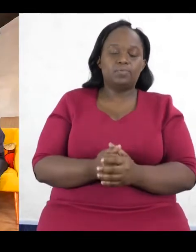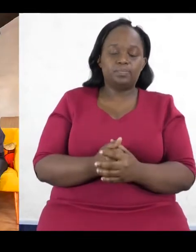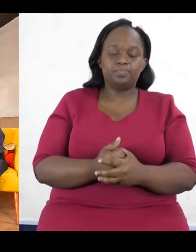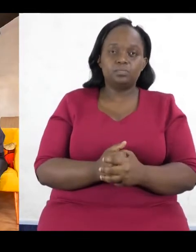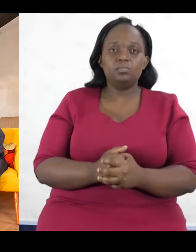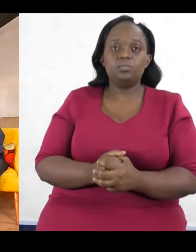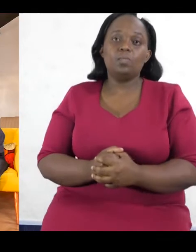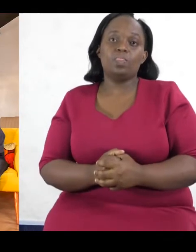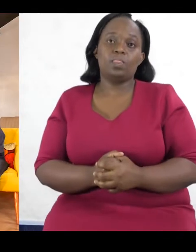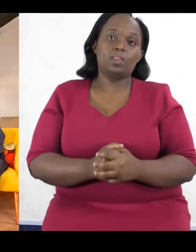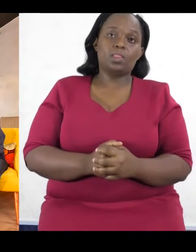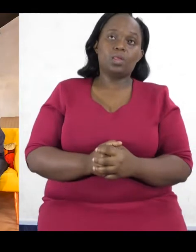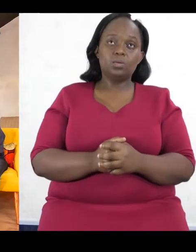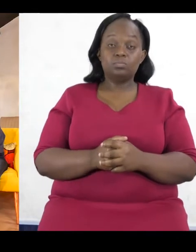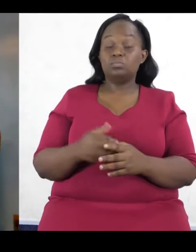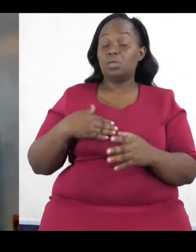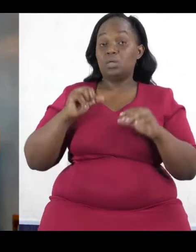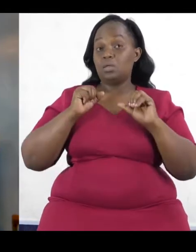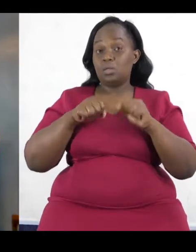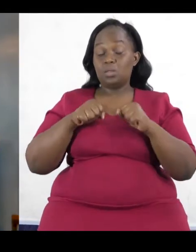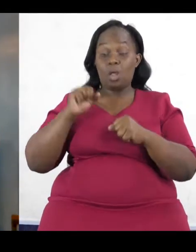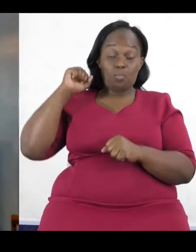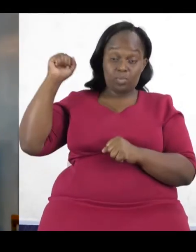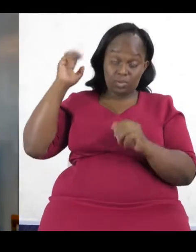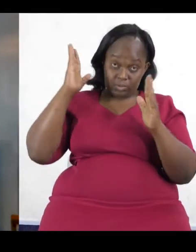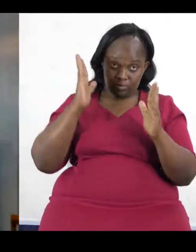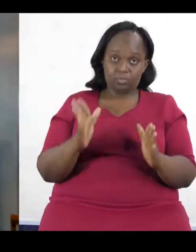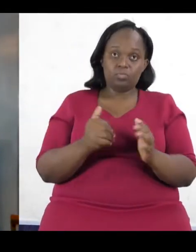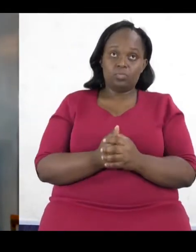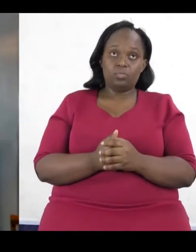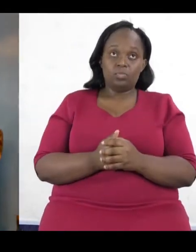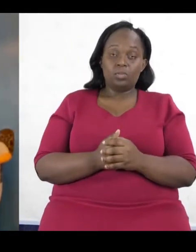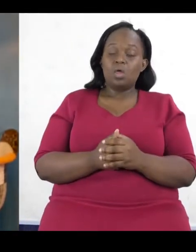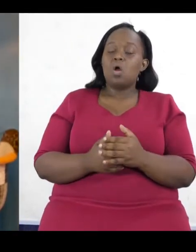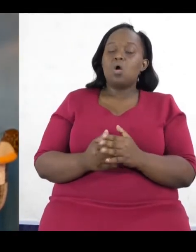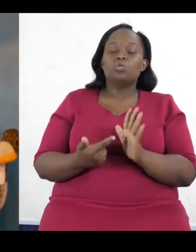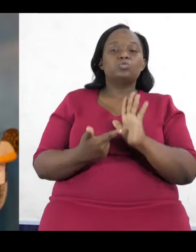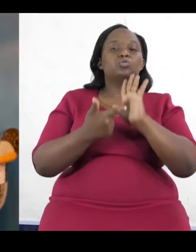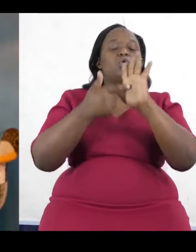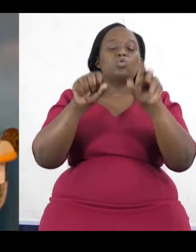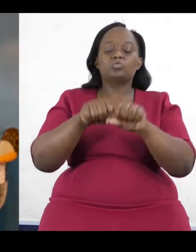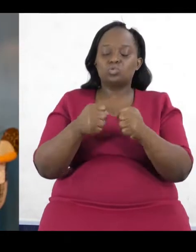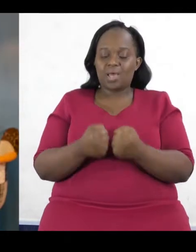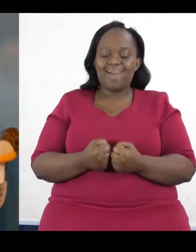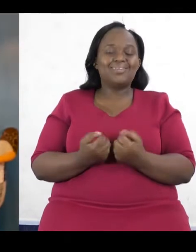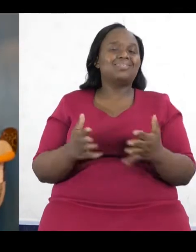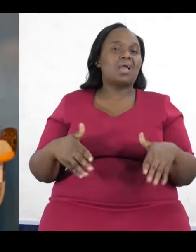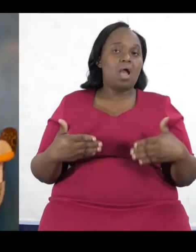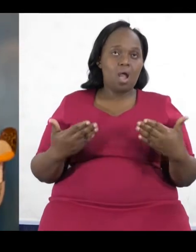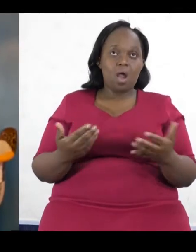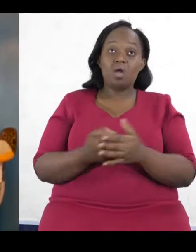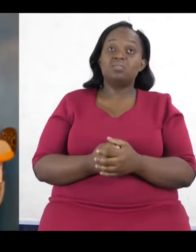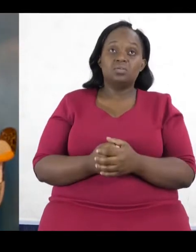I agree. Look, politicians are a mirror of the society, you know, in a functional democracy, which Kenya barely is, but is, okay?